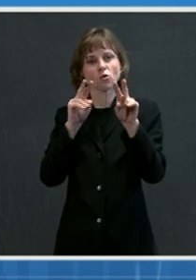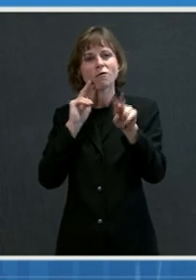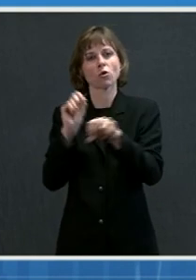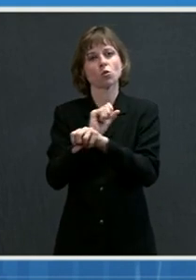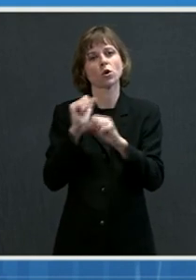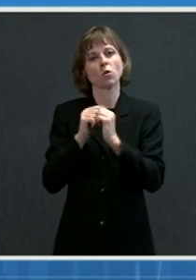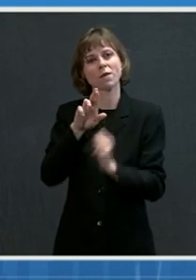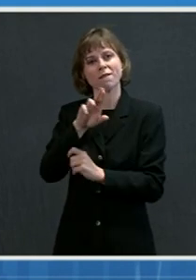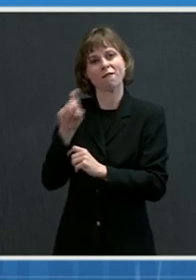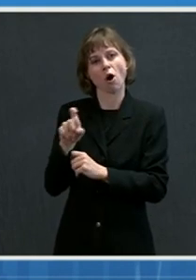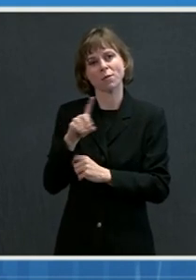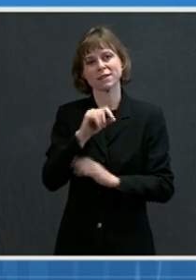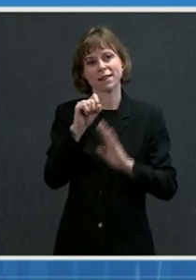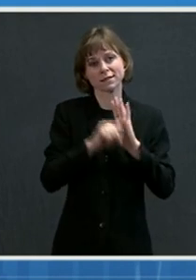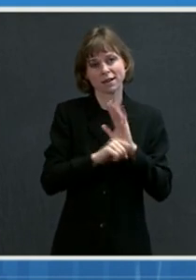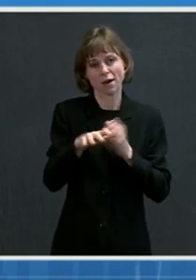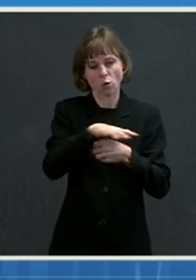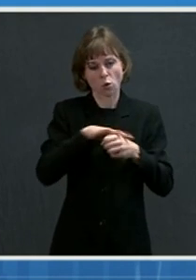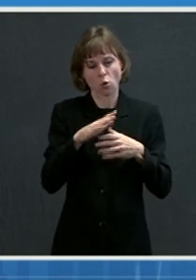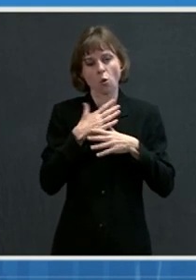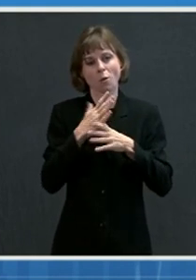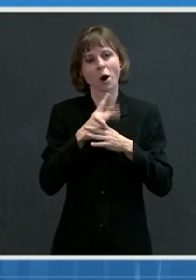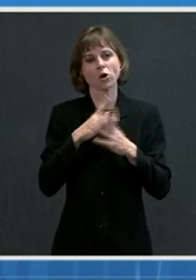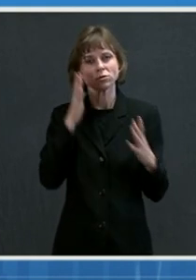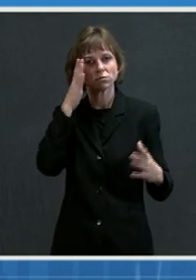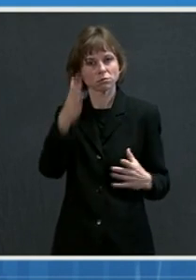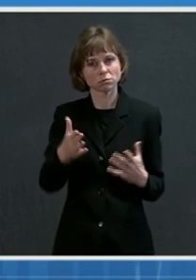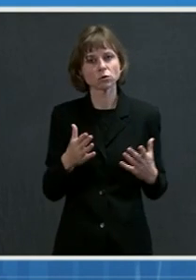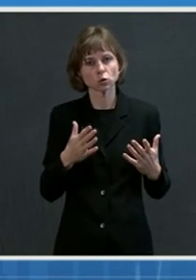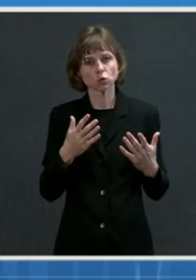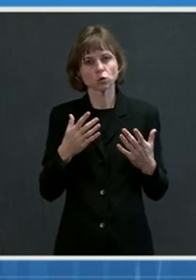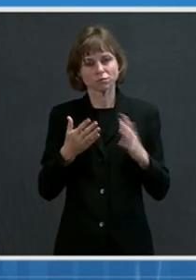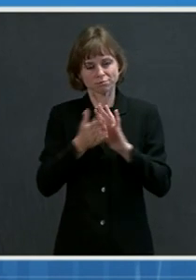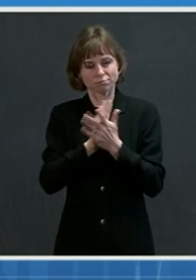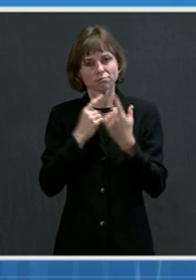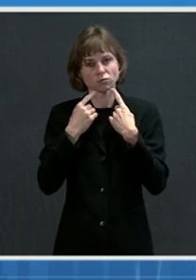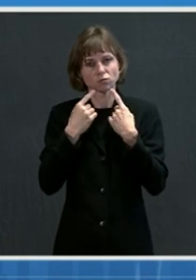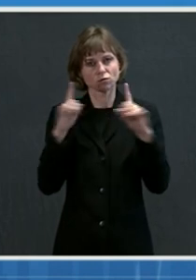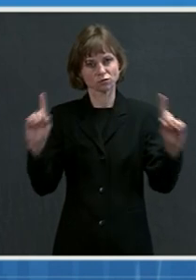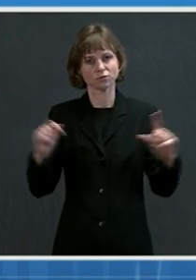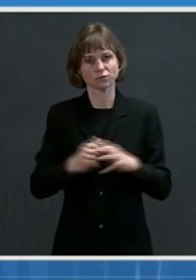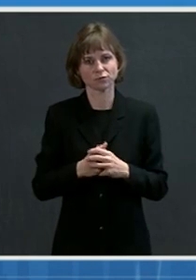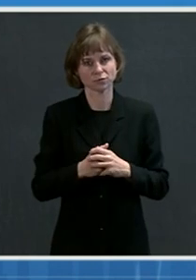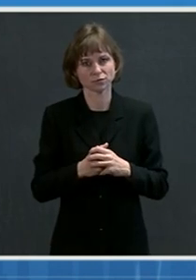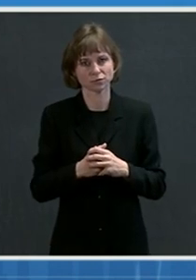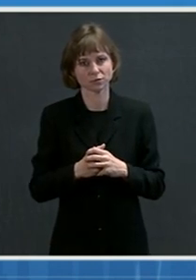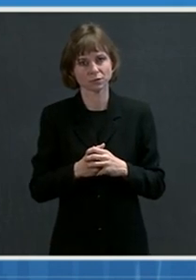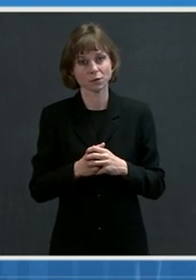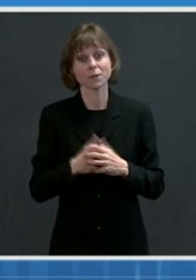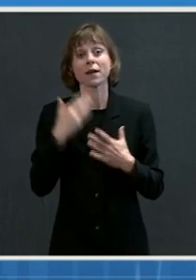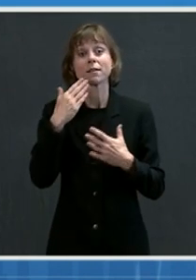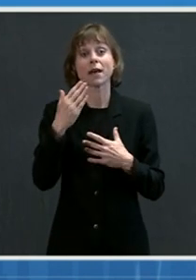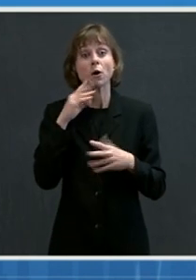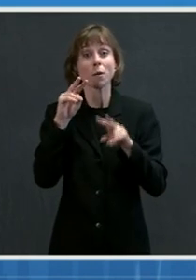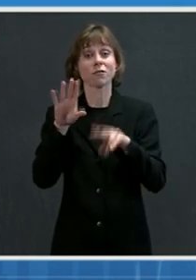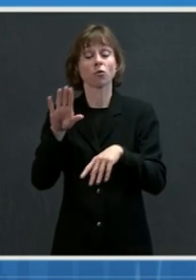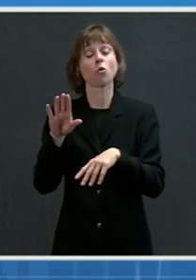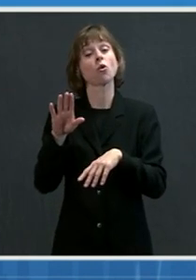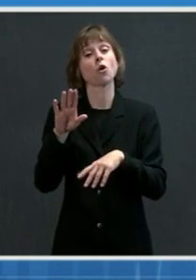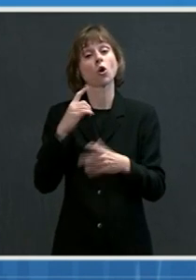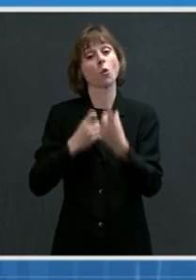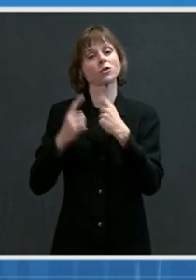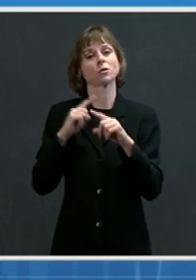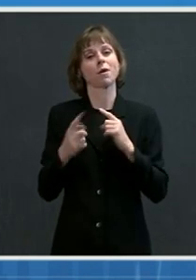partners in the days ahead to move this critical work forward. Thank you. I look forward to your questions, but first I'll turn thanks to Dr. Fauci.